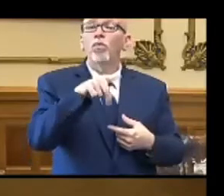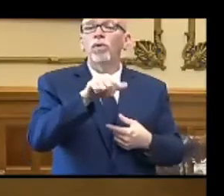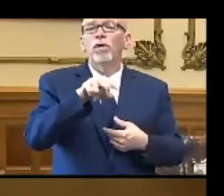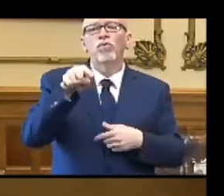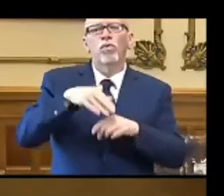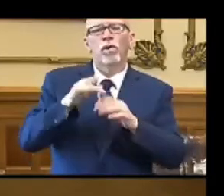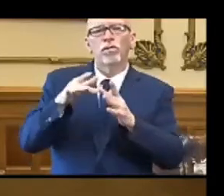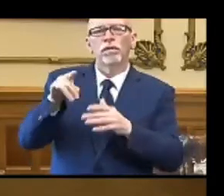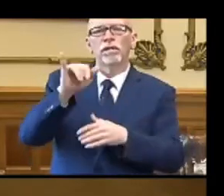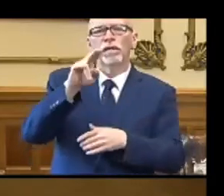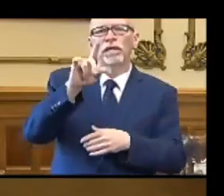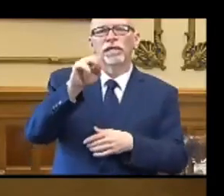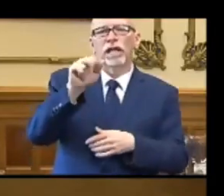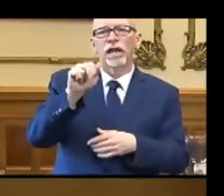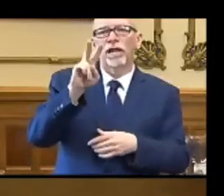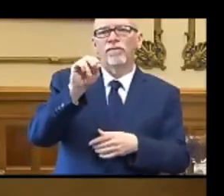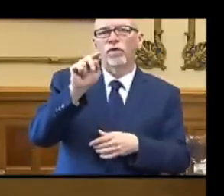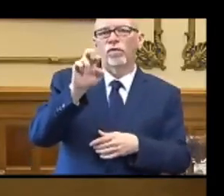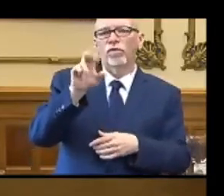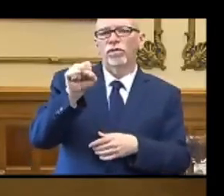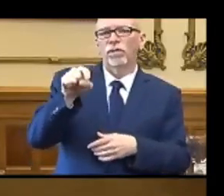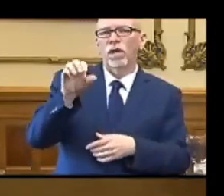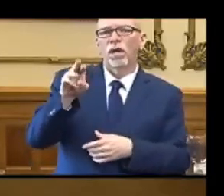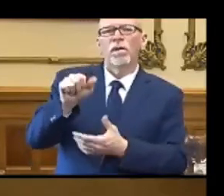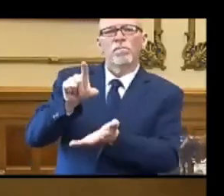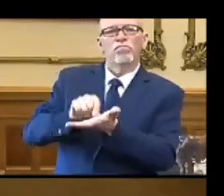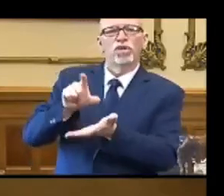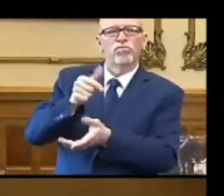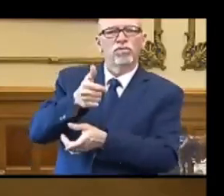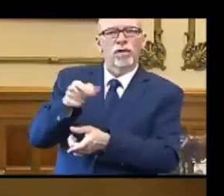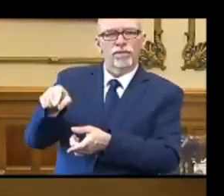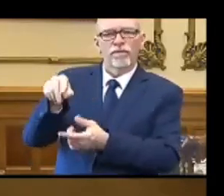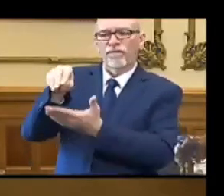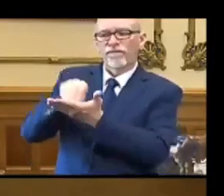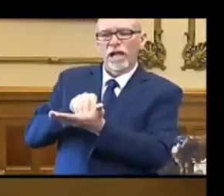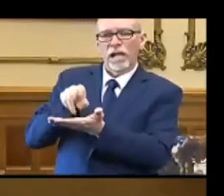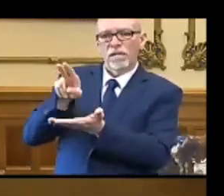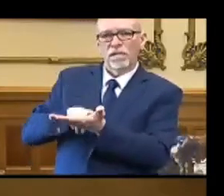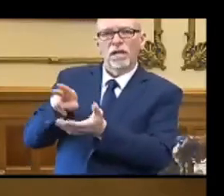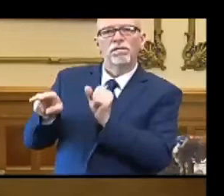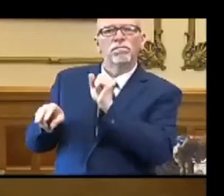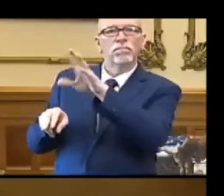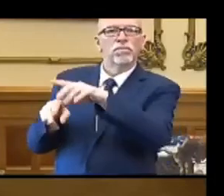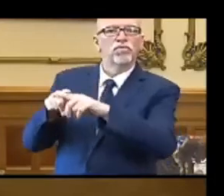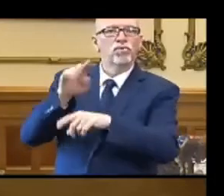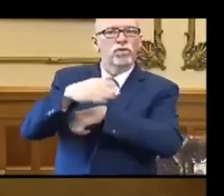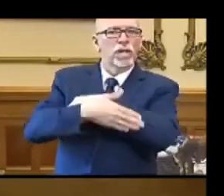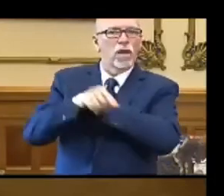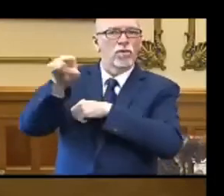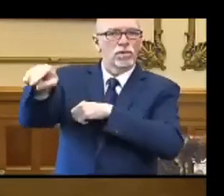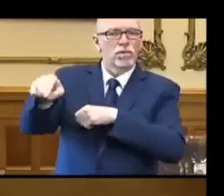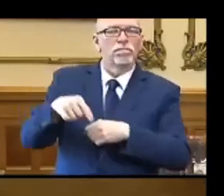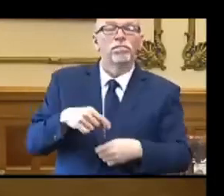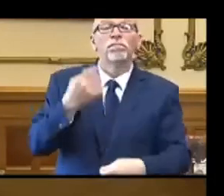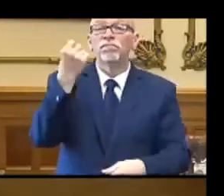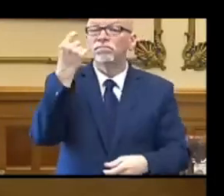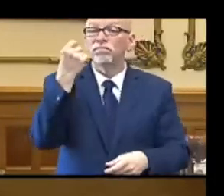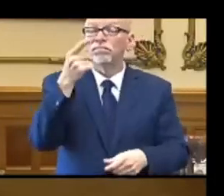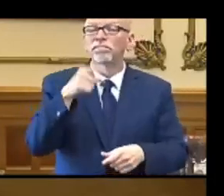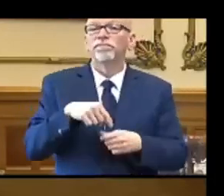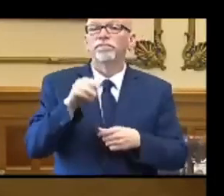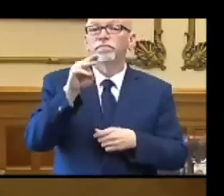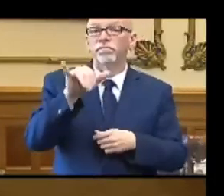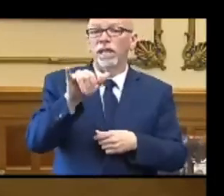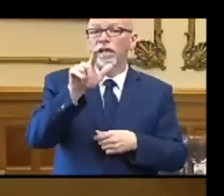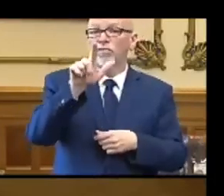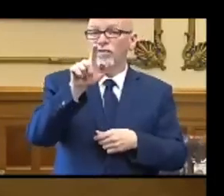indianavoters.com to print an application, fill it out, sign it, and return it to your county. And remember, May